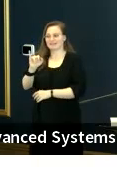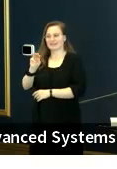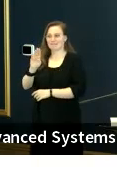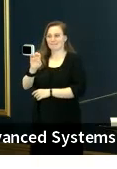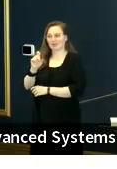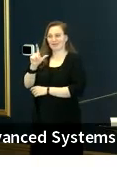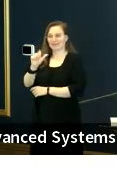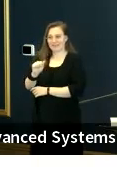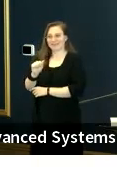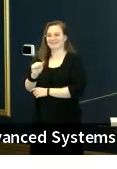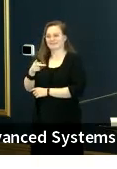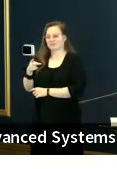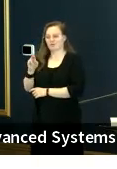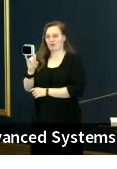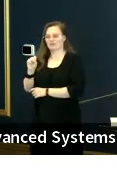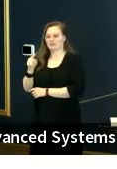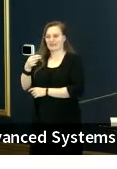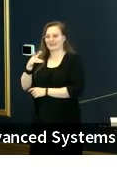continue to drive me to serve the public.